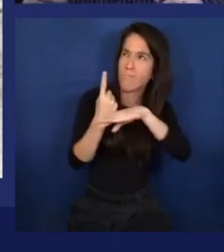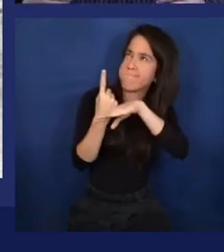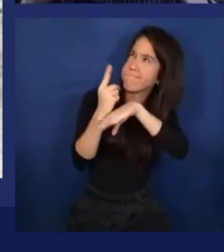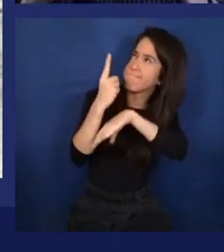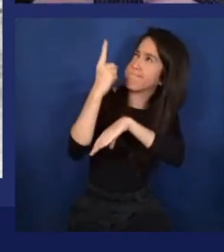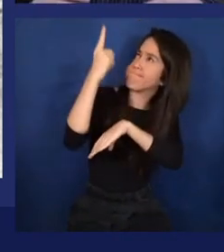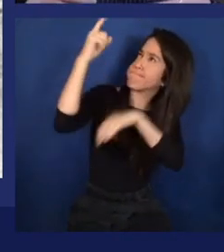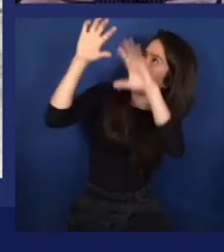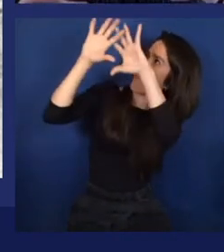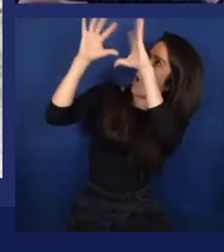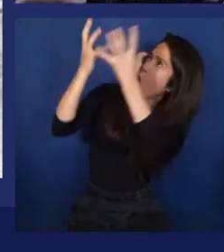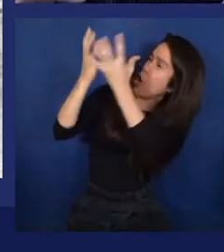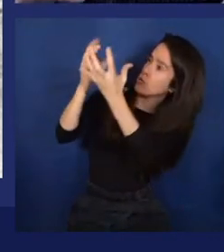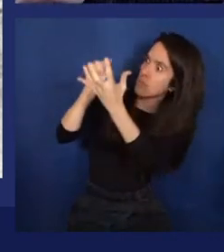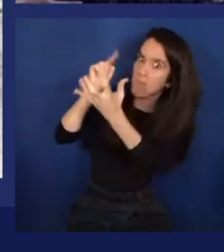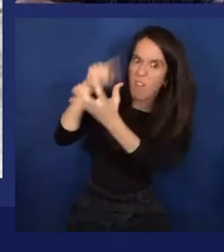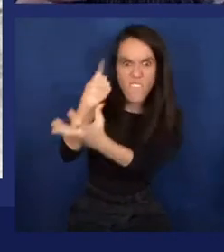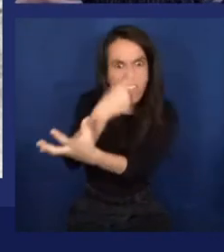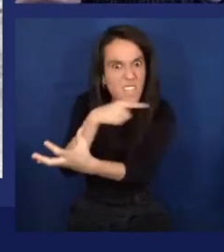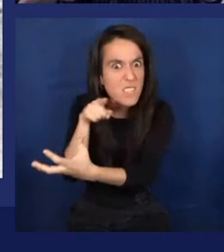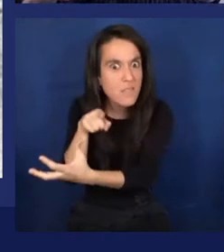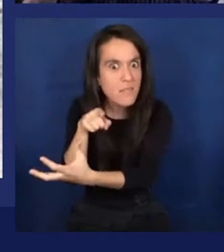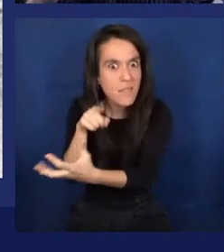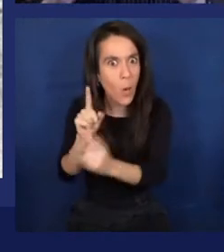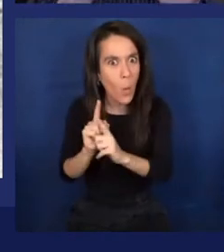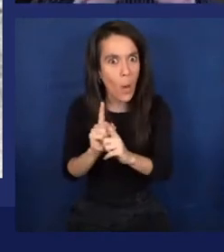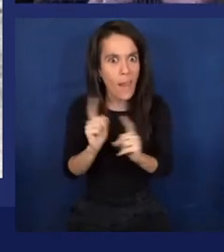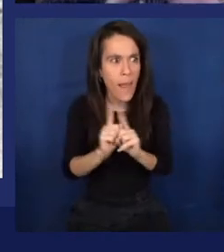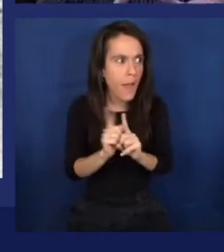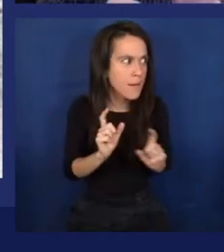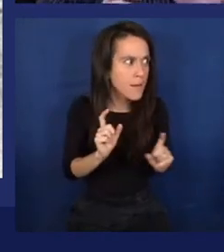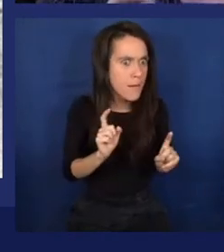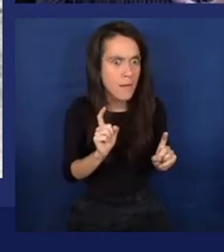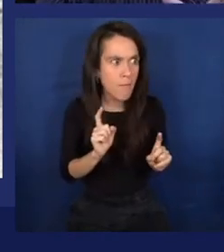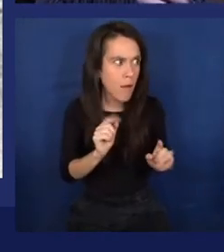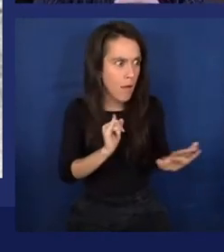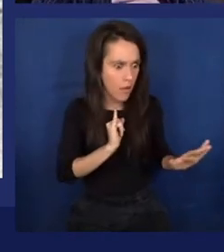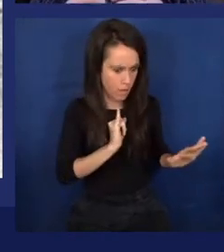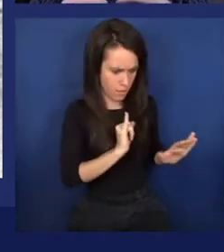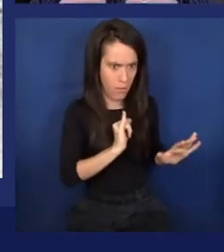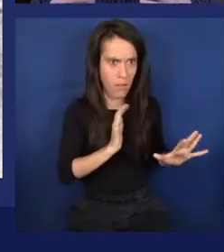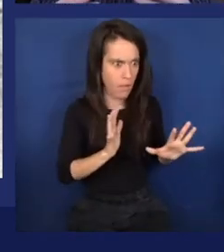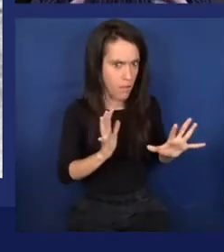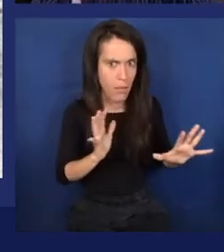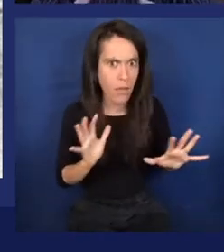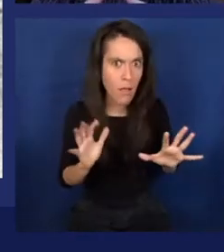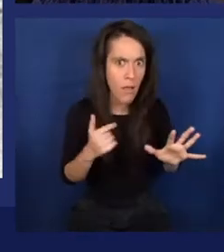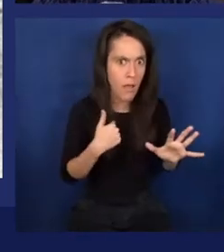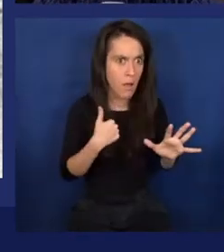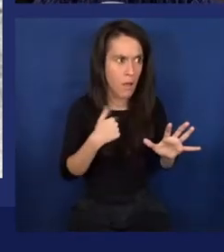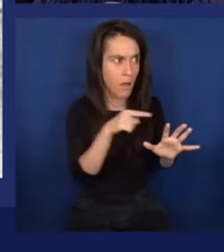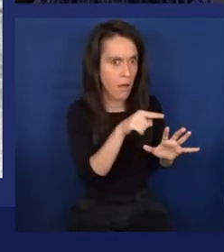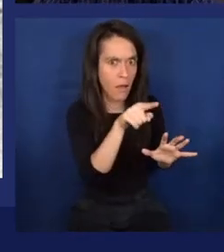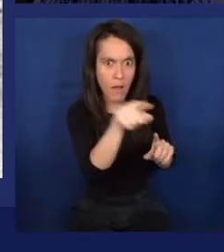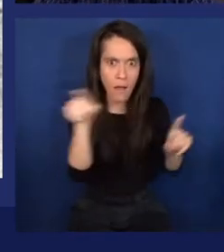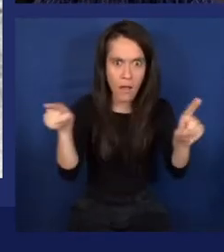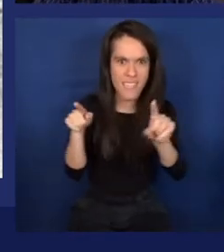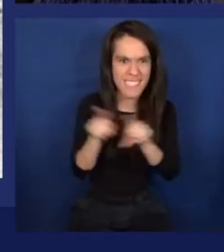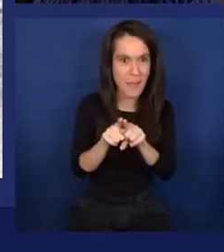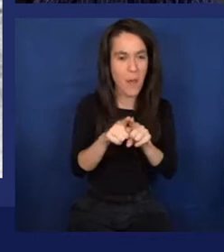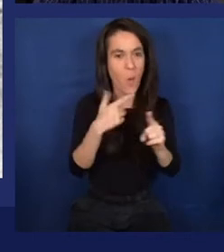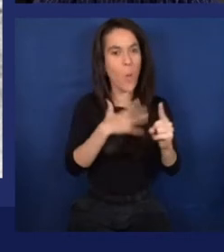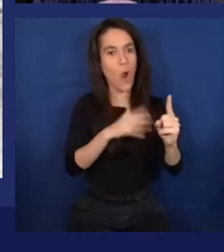we are prone to giving entity or agency to these tools that we've